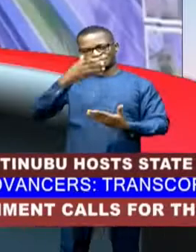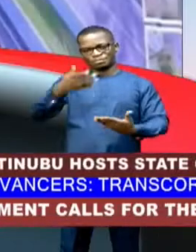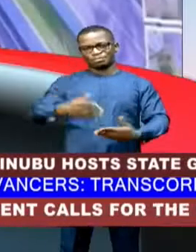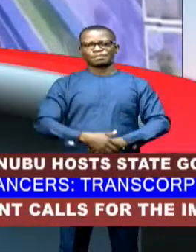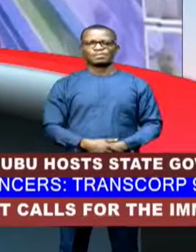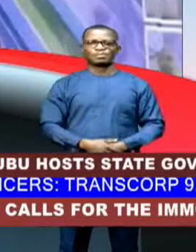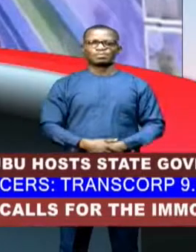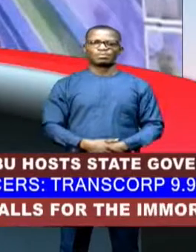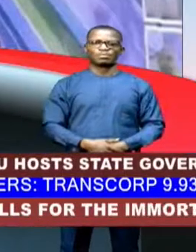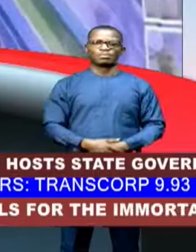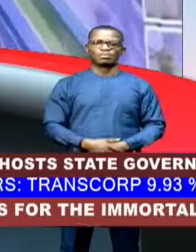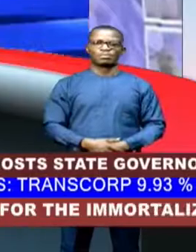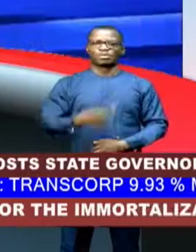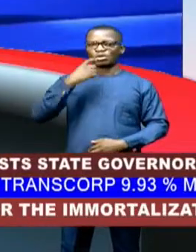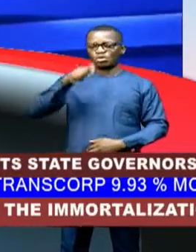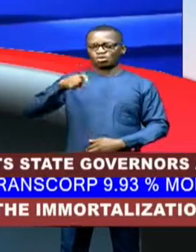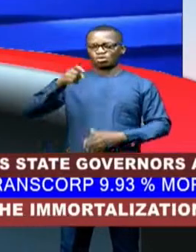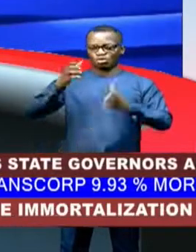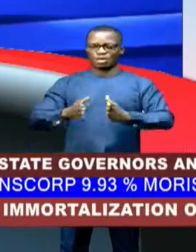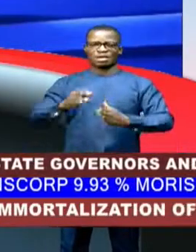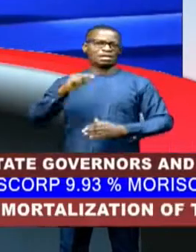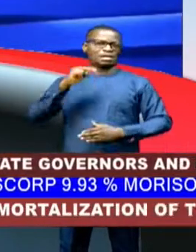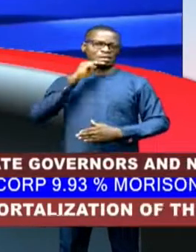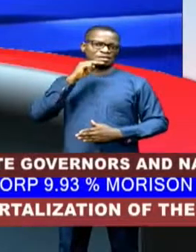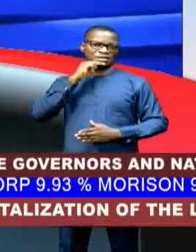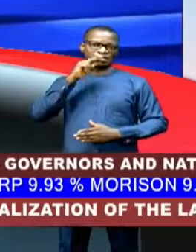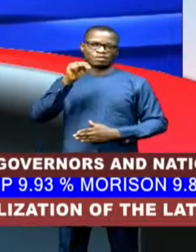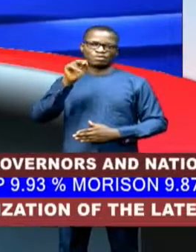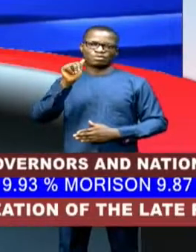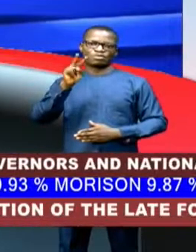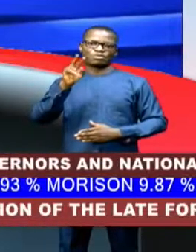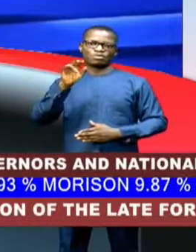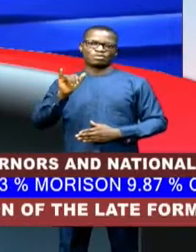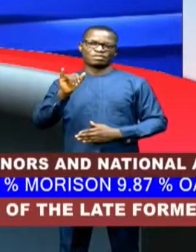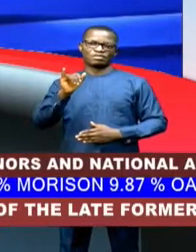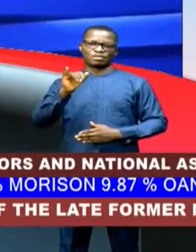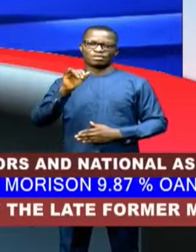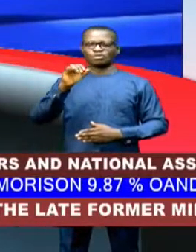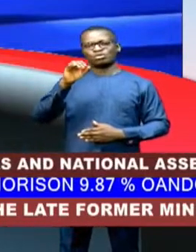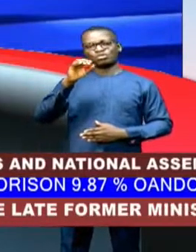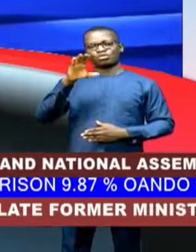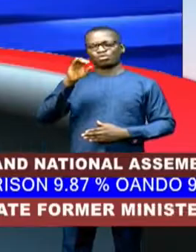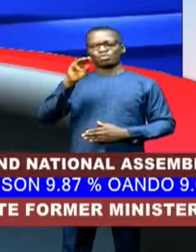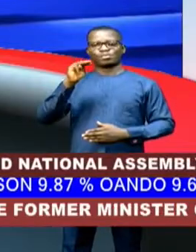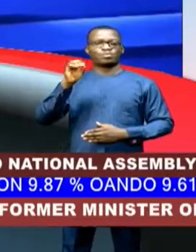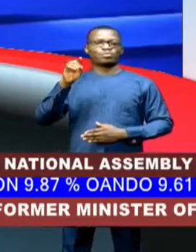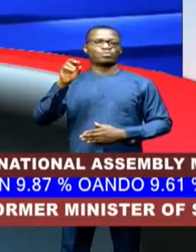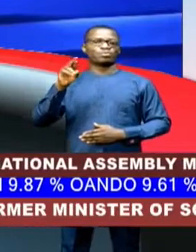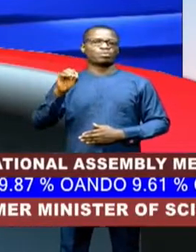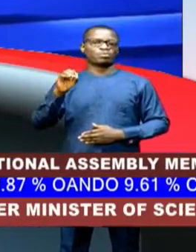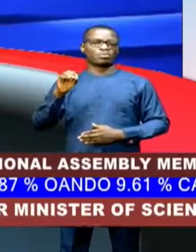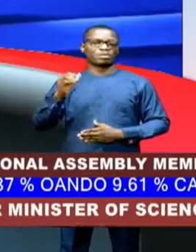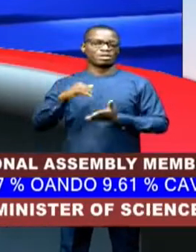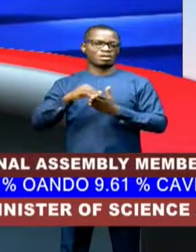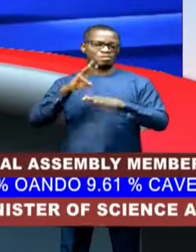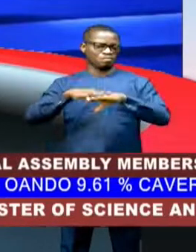Now the commander of the Navy Navy ship Soro Commodore Sunday Larkin has again warned criminal elements